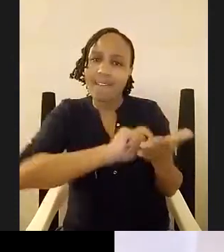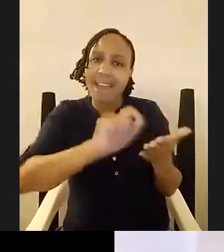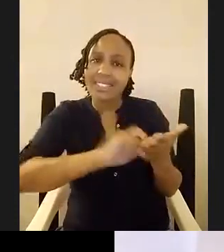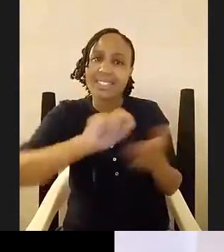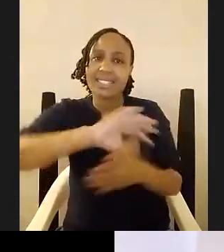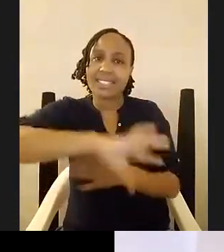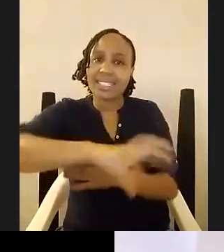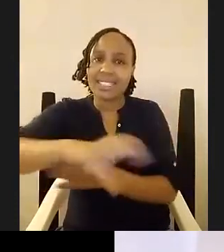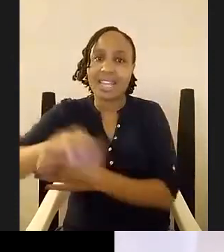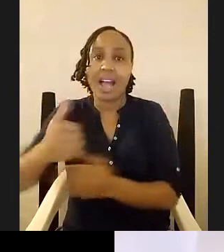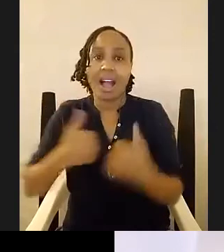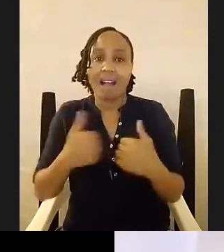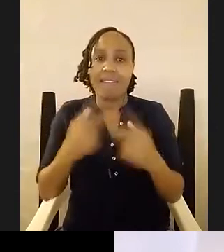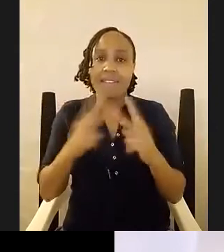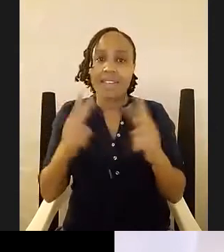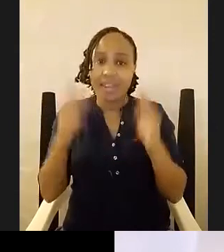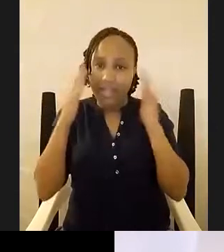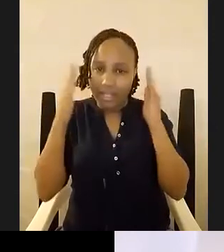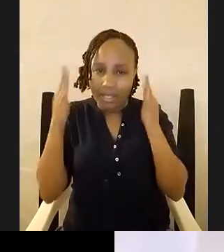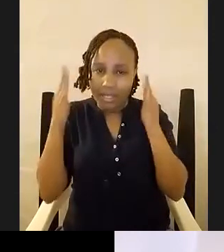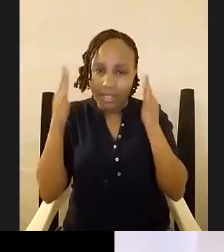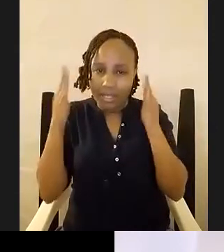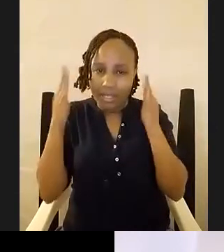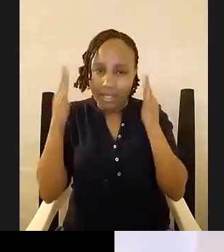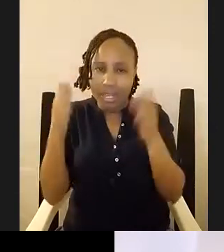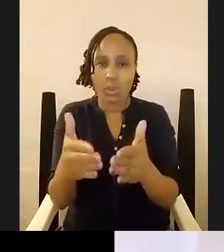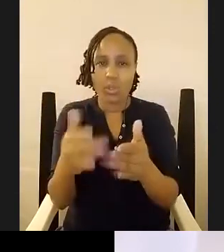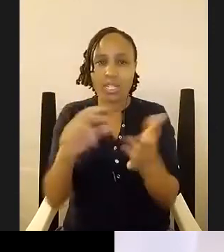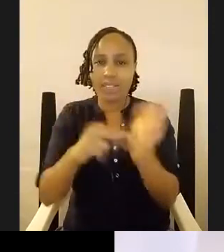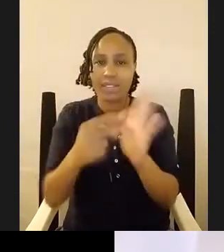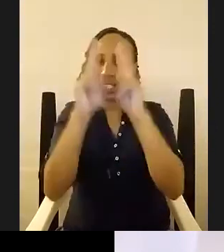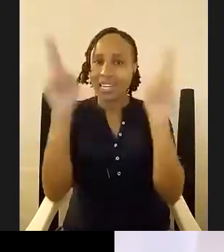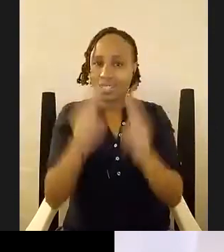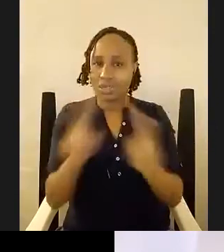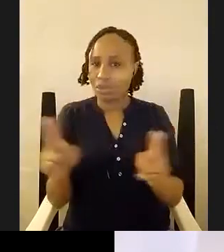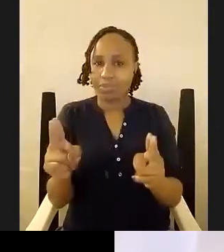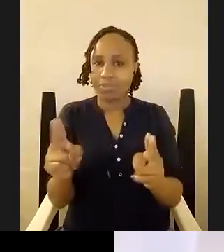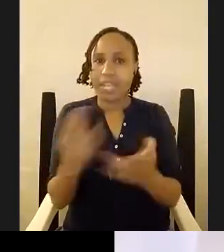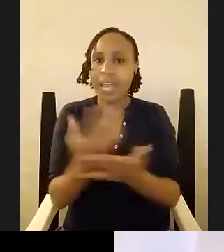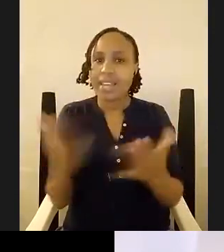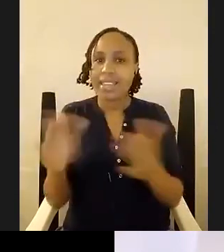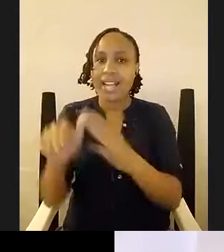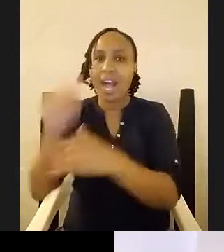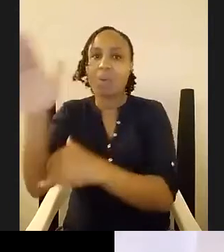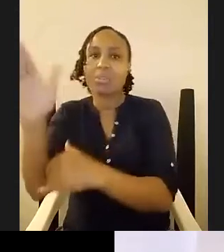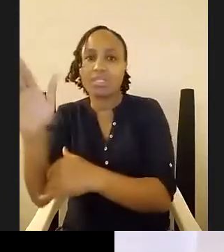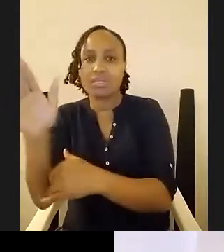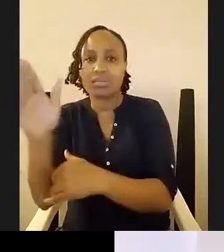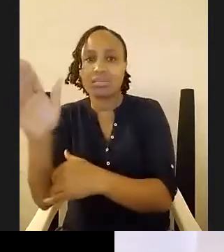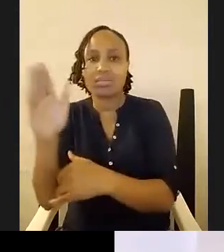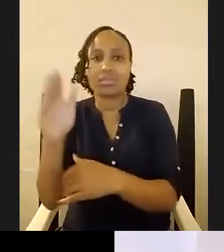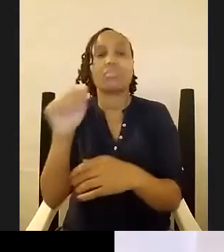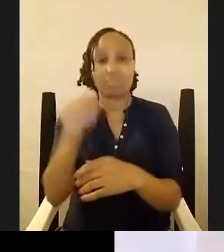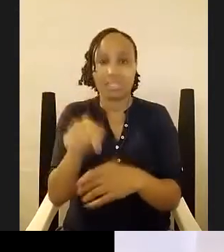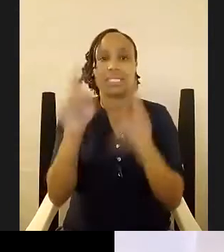definition of international means and for me personally living in vintook anything outside vinto counts as international so when i when it got